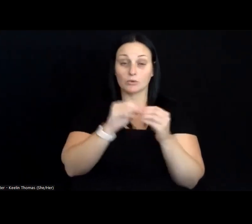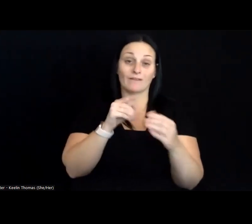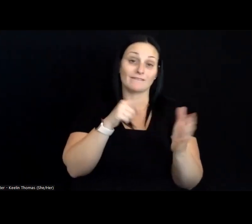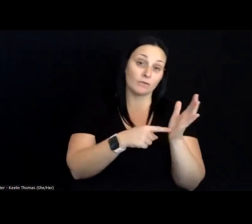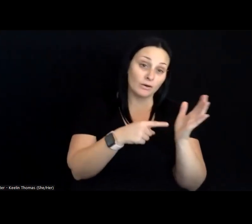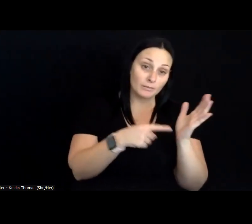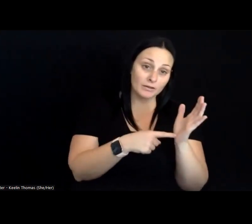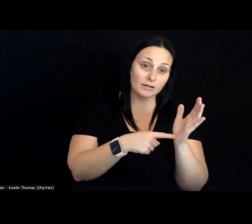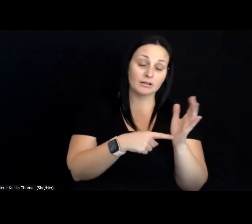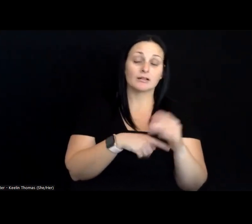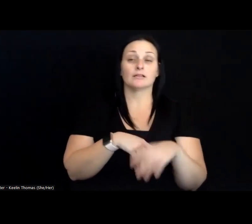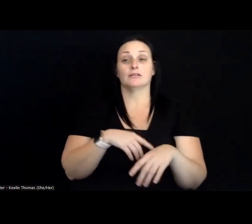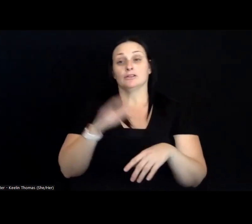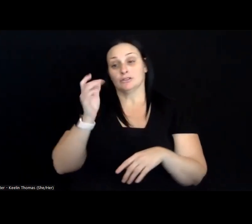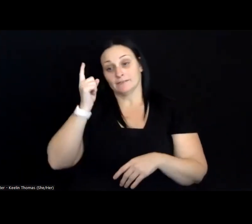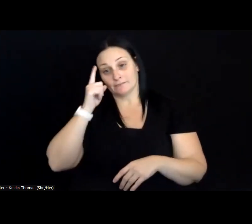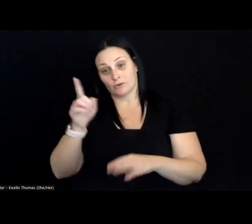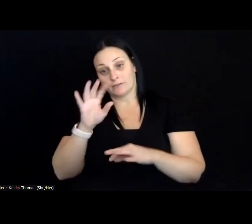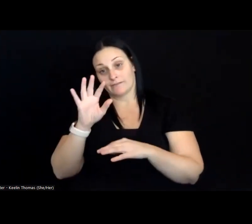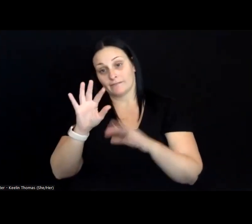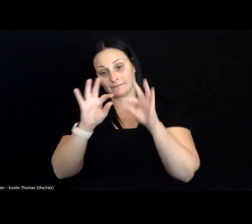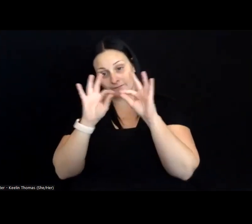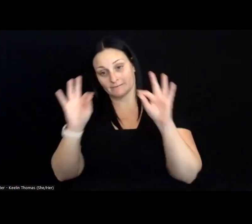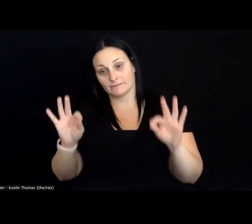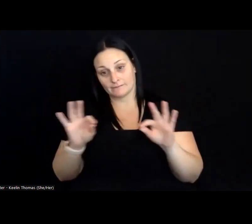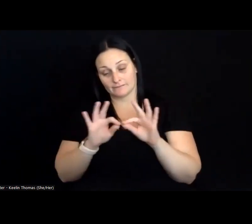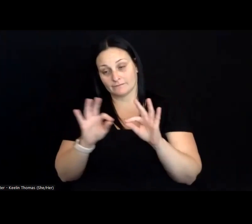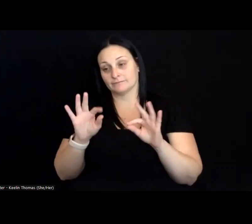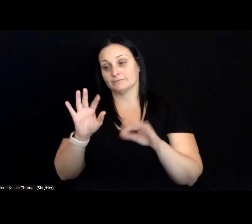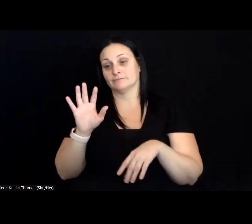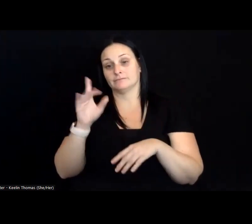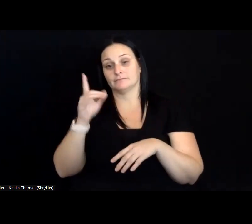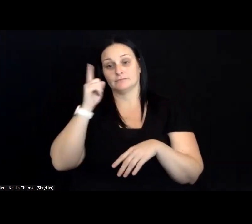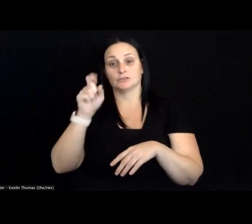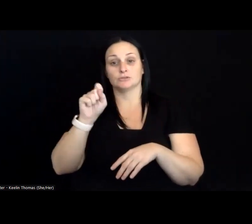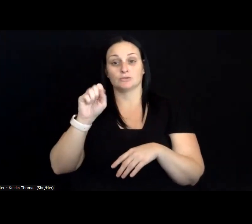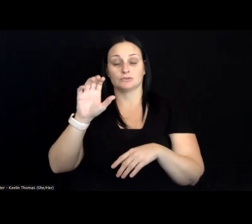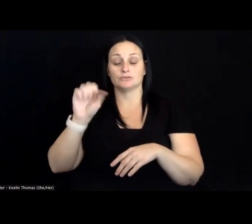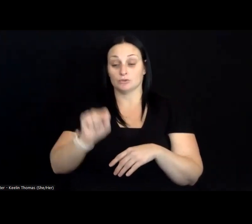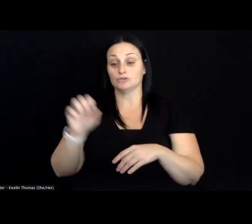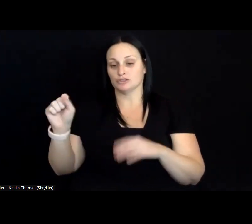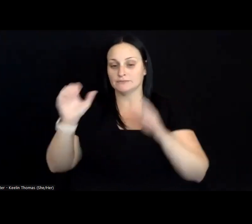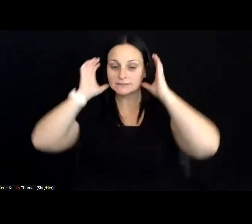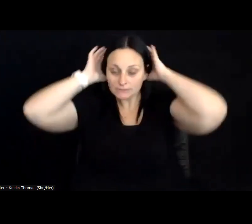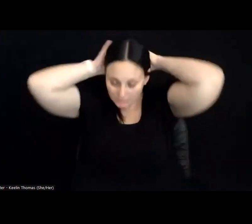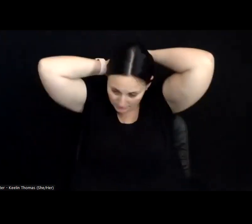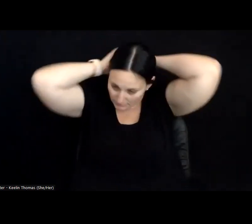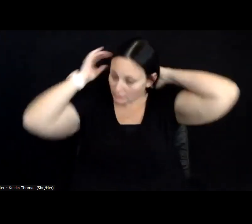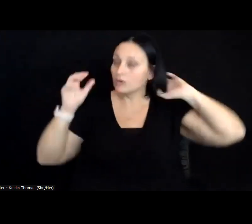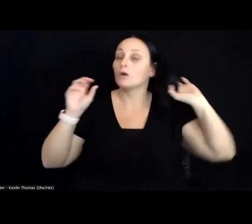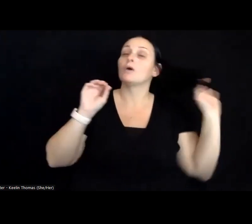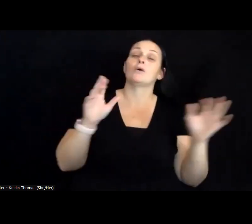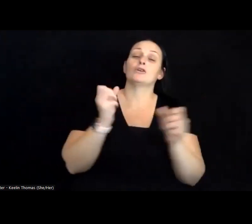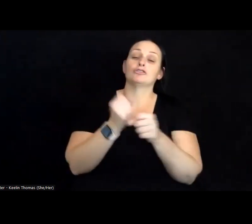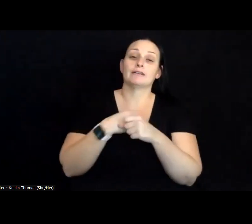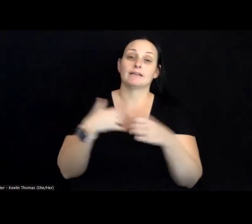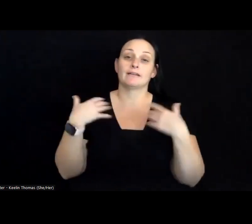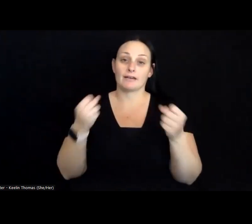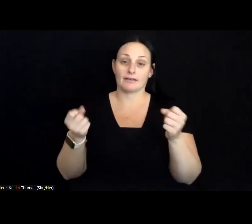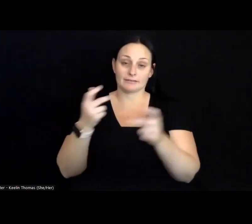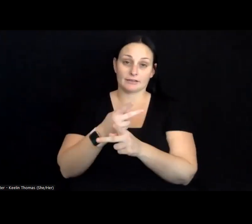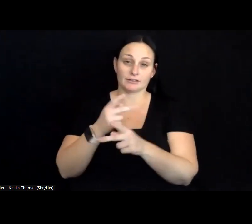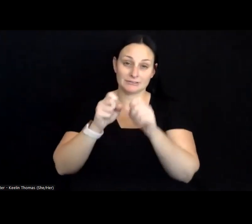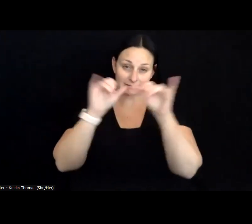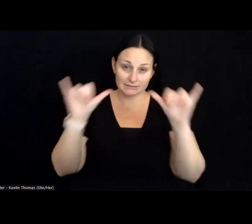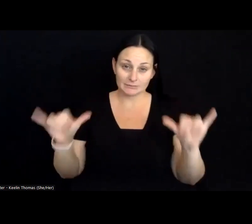for a form in the social services, or creating a healthcare system to serve our most